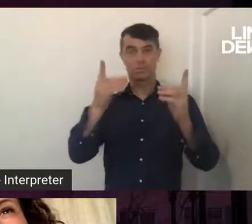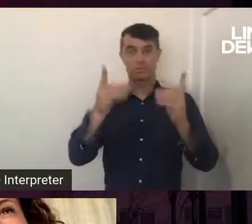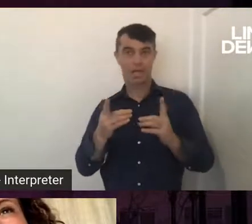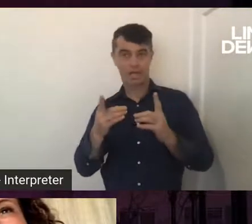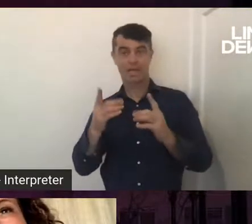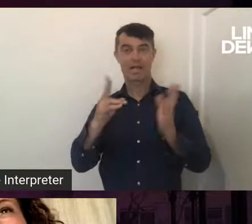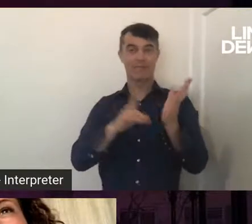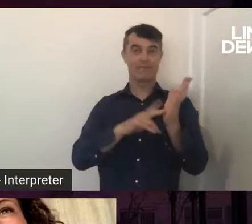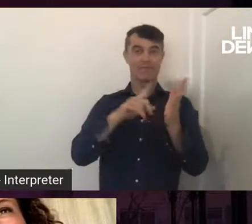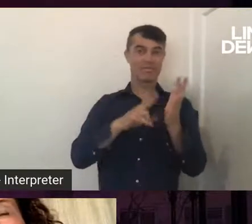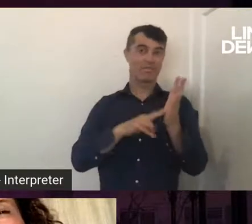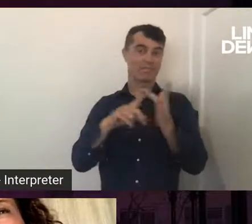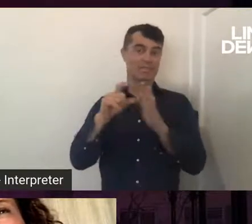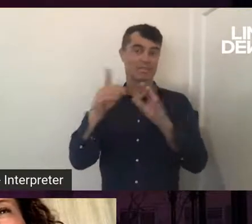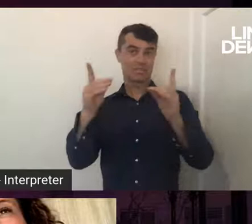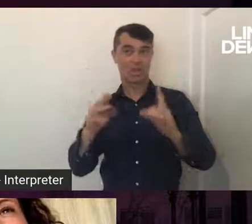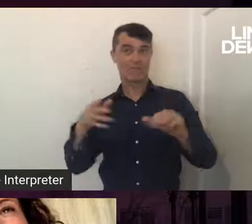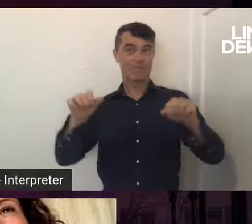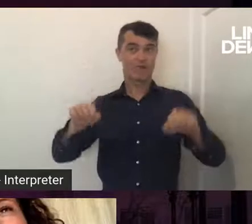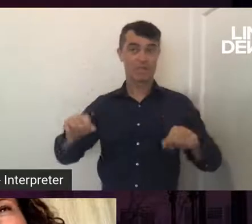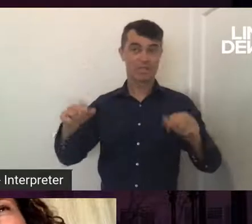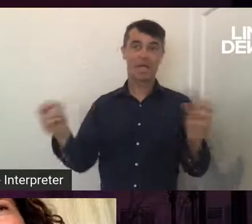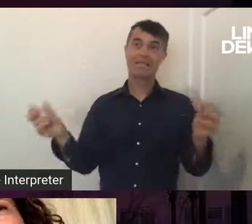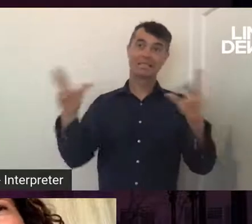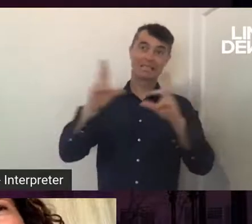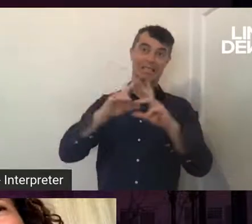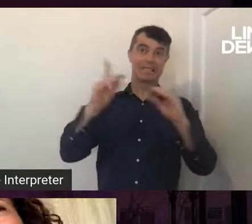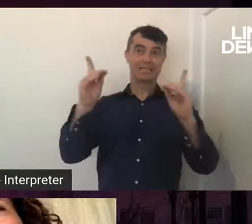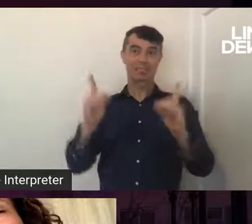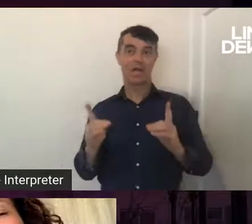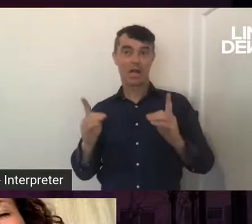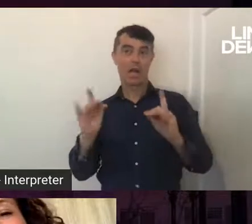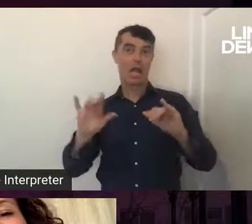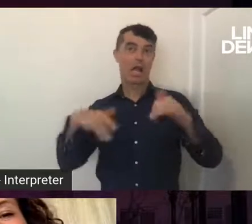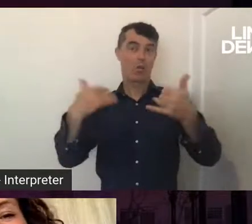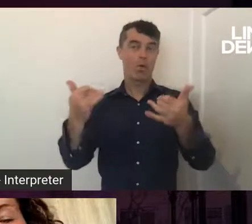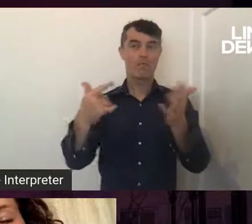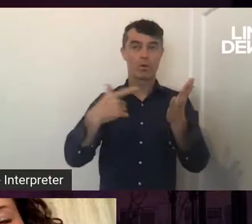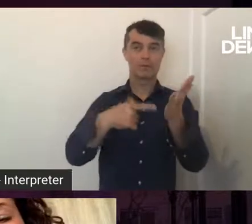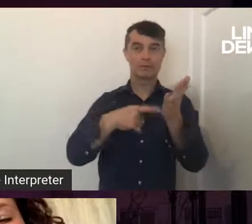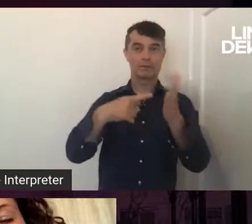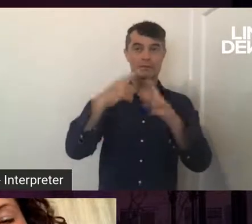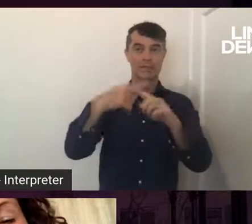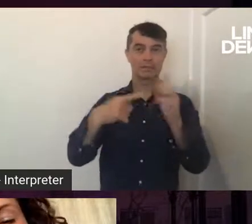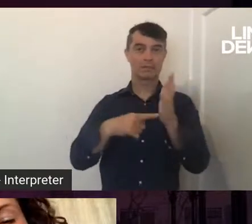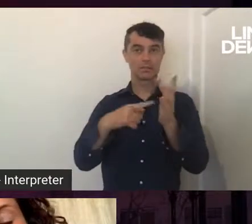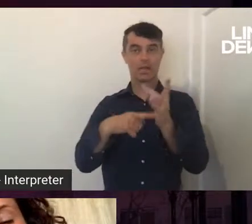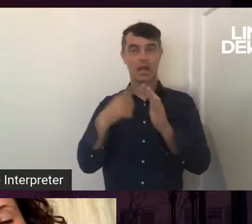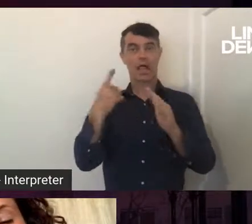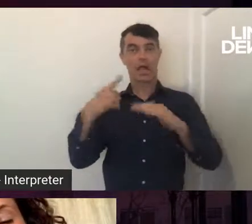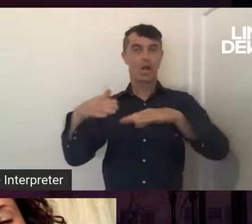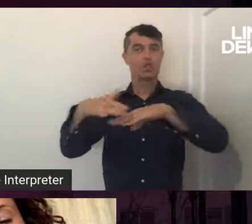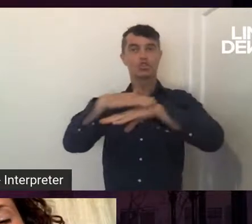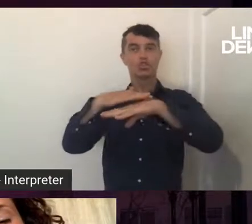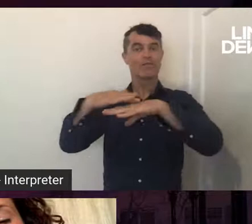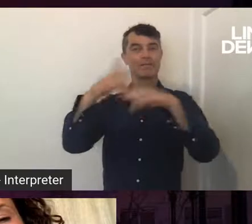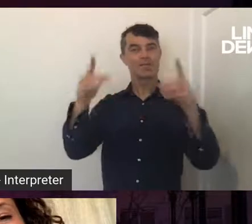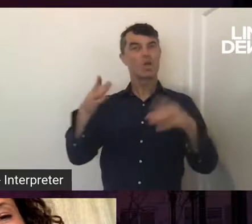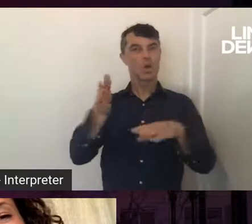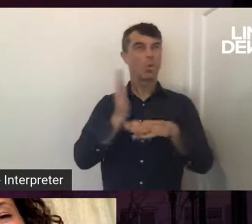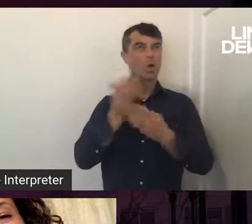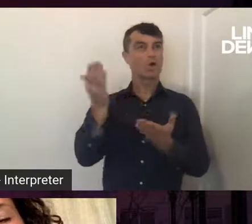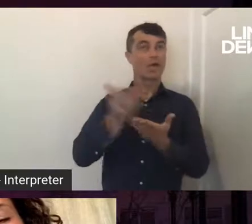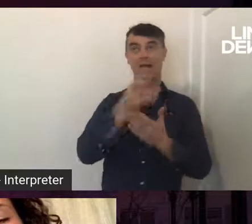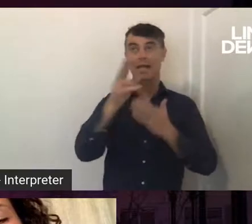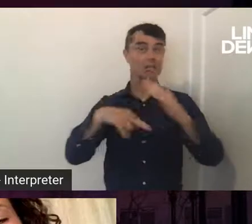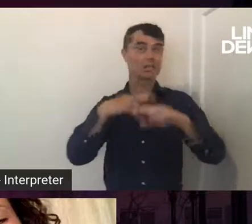for Furniture, the Sydney Design Award in Textile and Surface Design. And your work is collected nationally, including at the